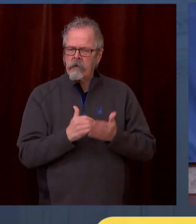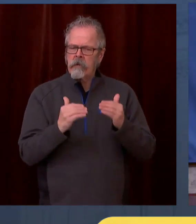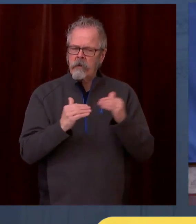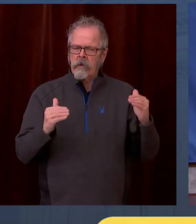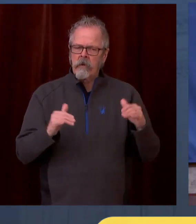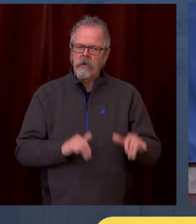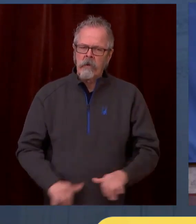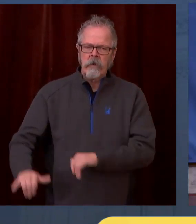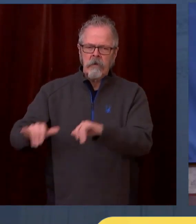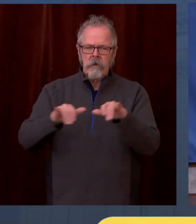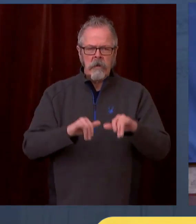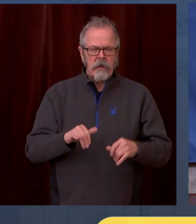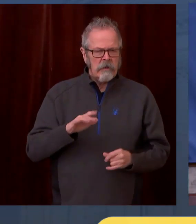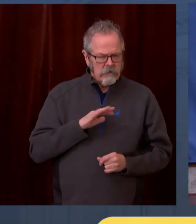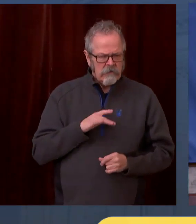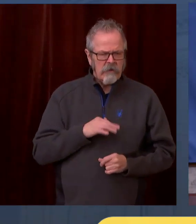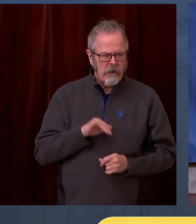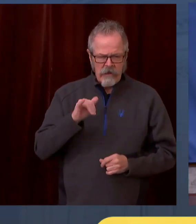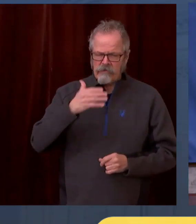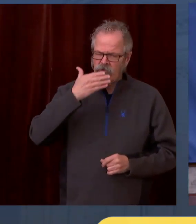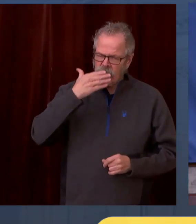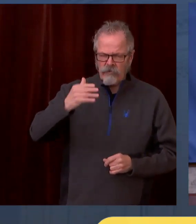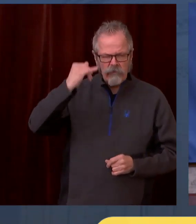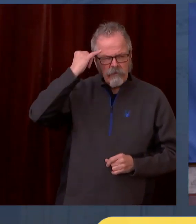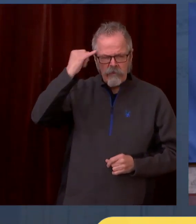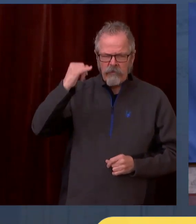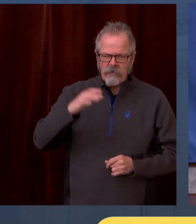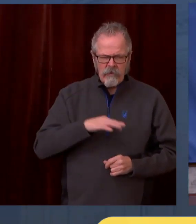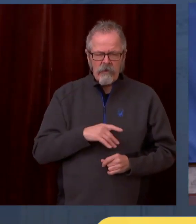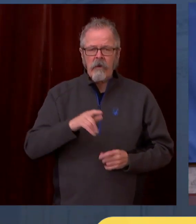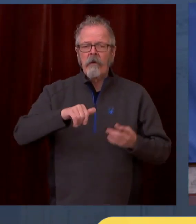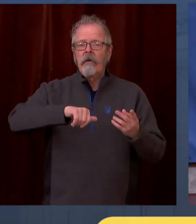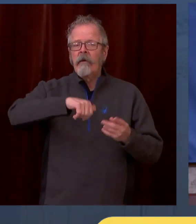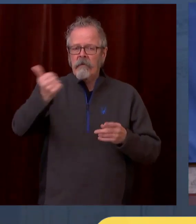And it's not just in the Wenatchee site, other sites are doing this as well.